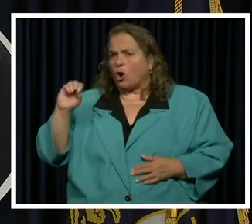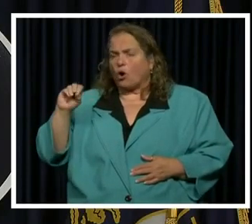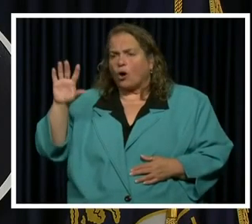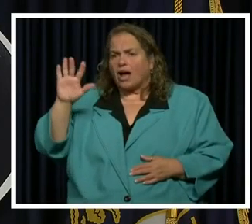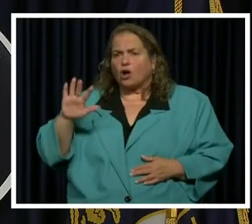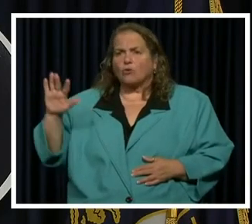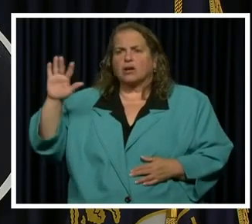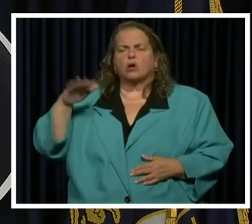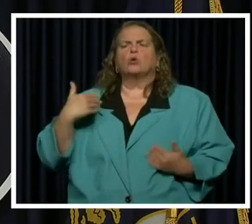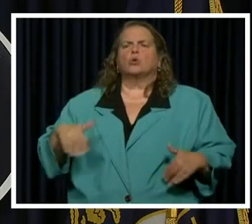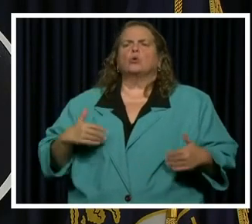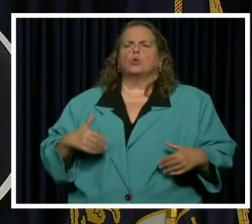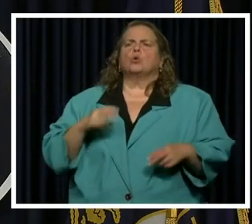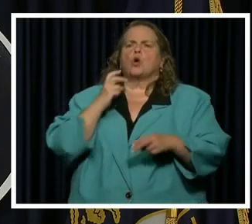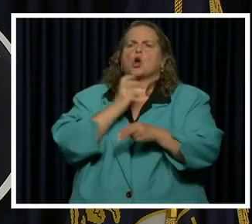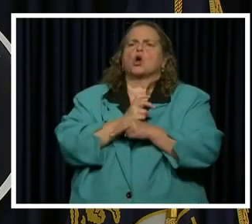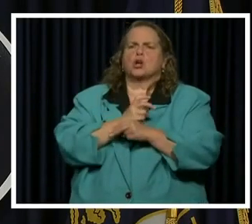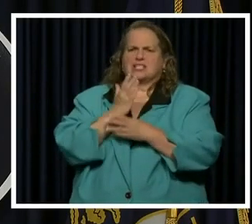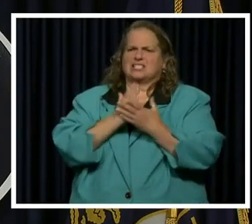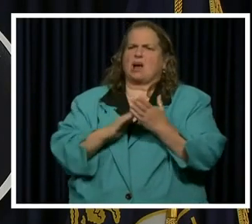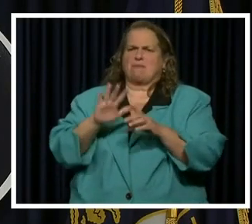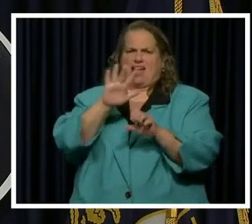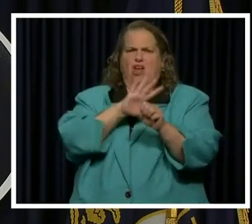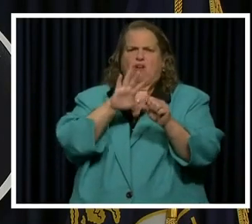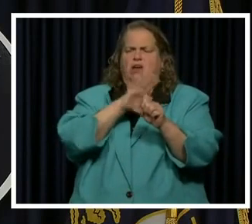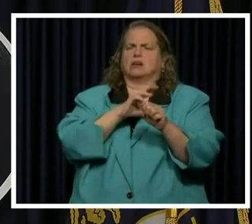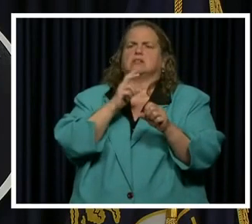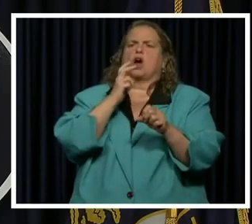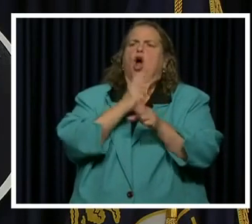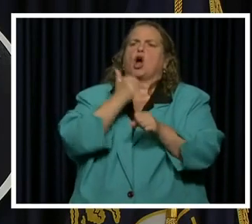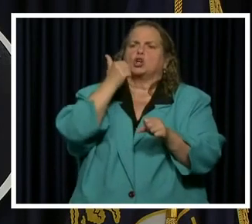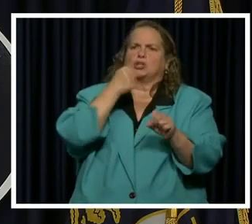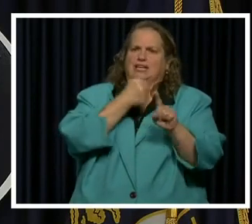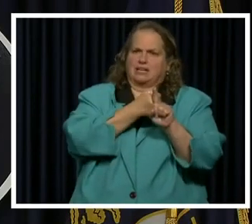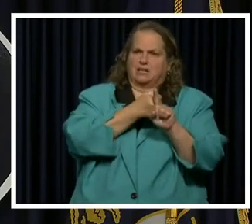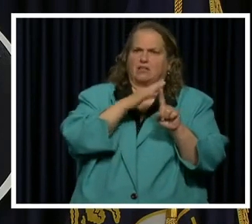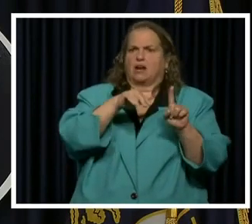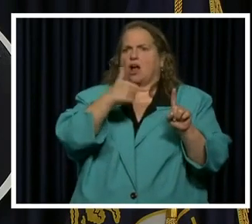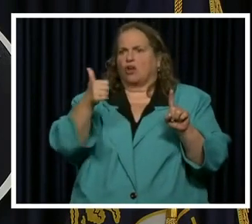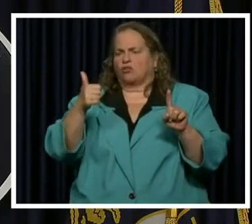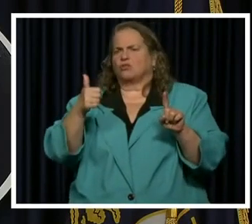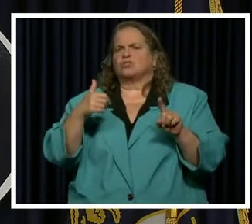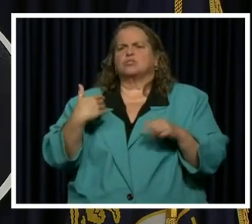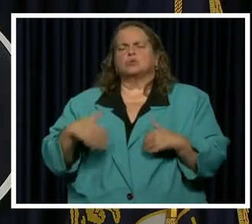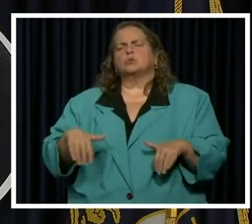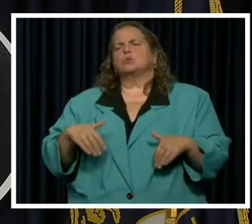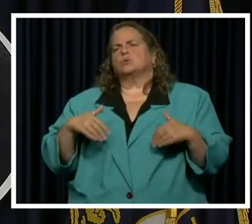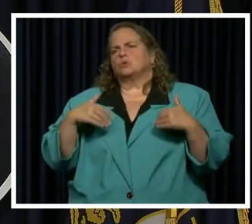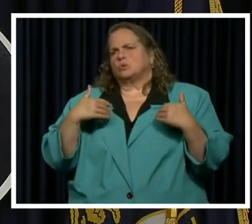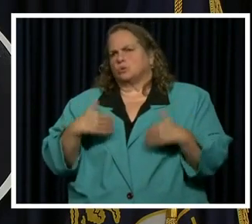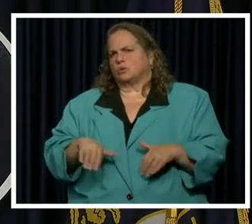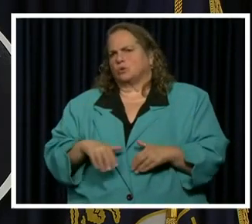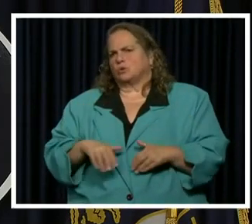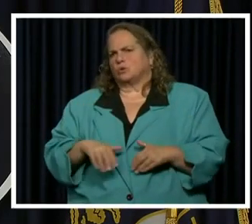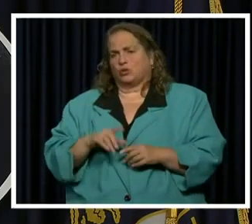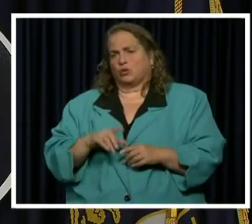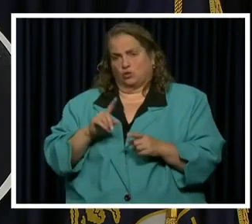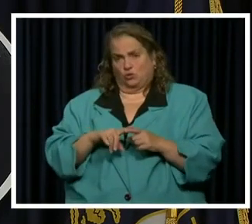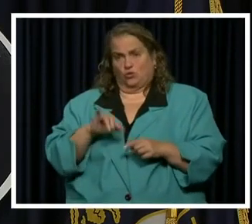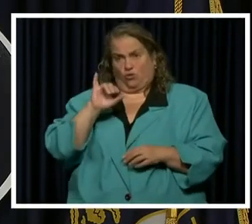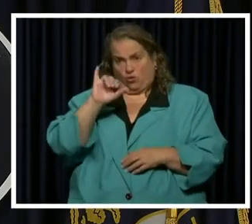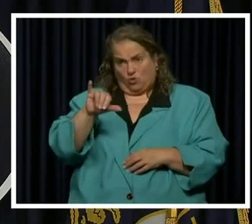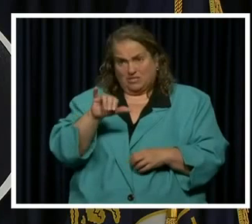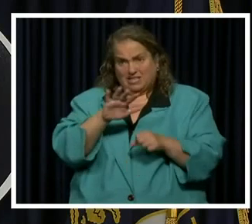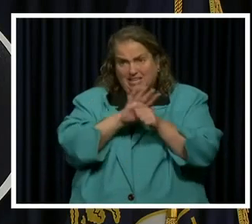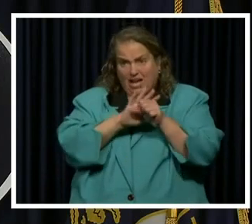Now it's it's hard and it's hit some areas harder than others and harder than it ever should. And to those counties